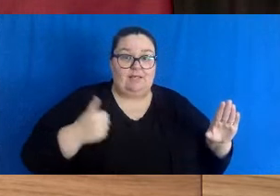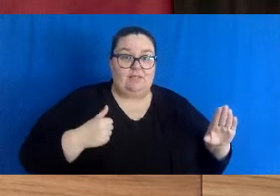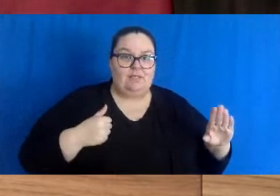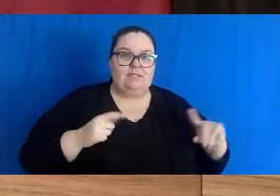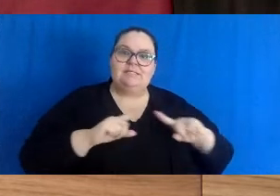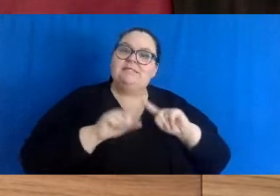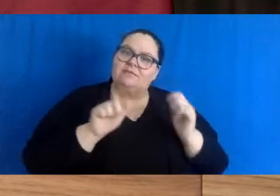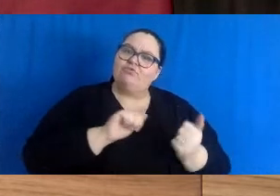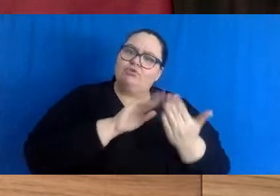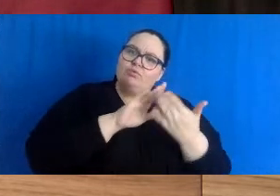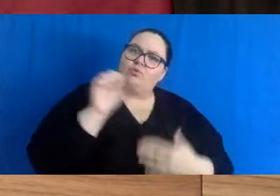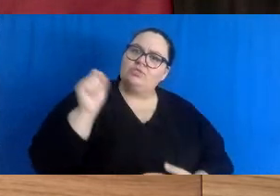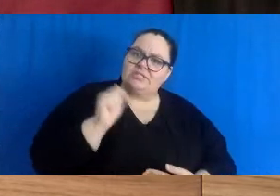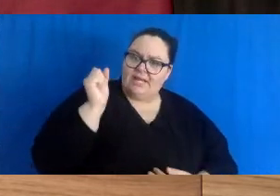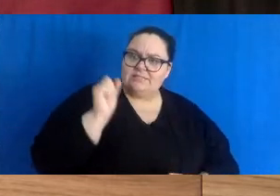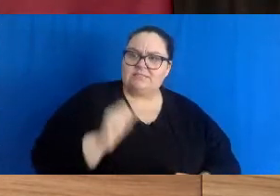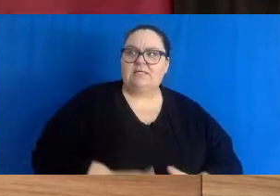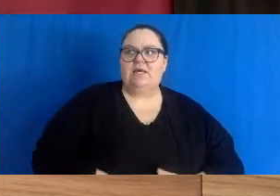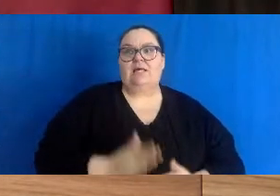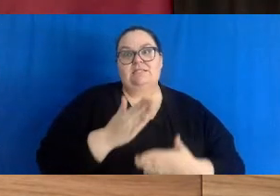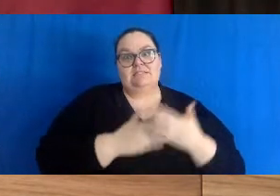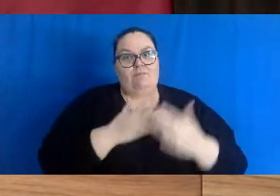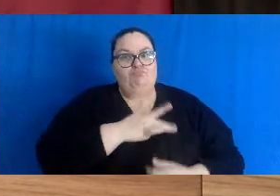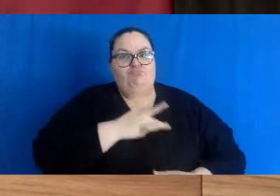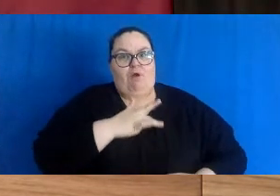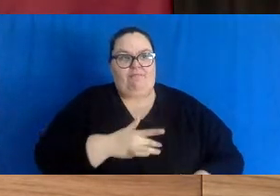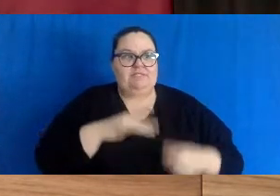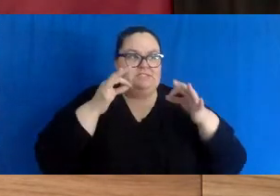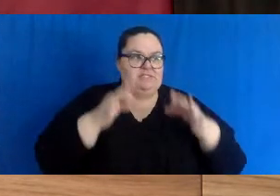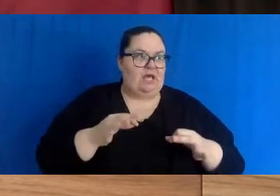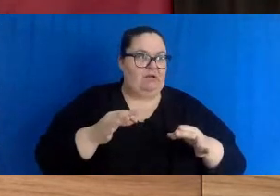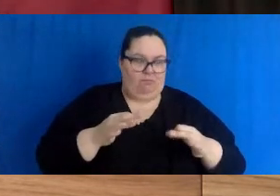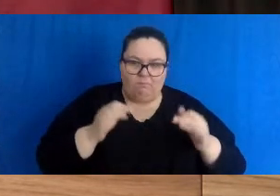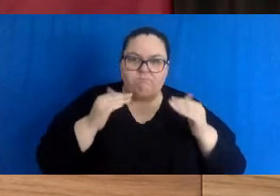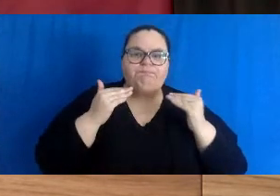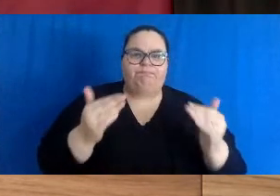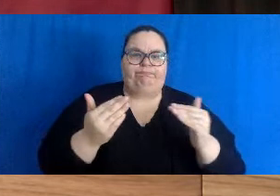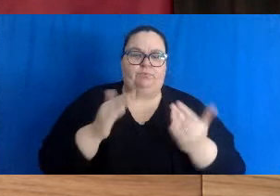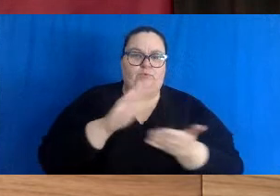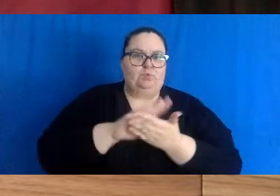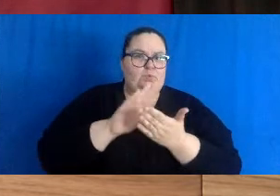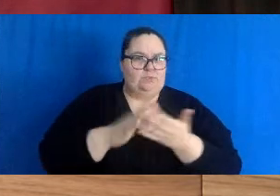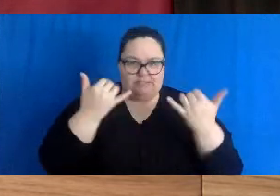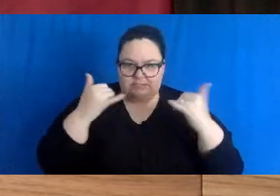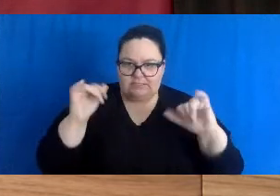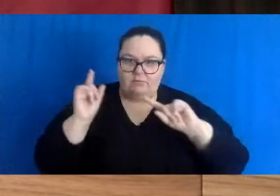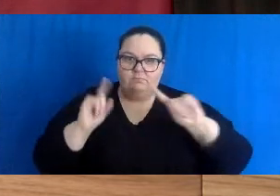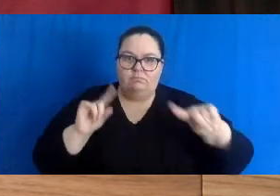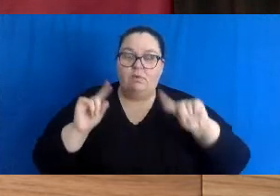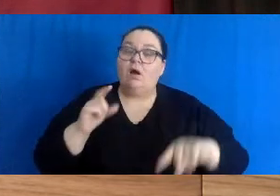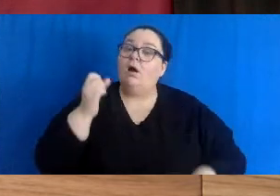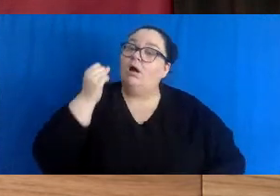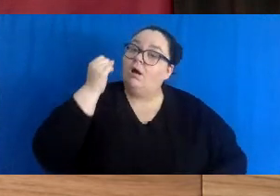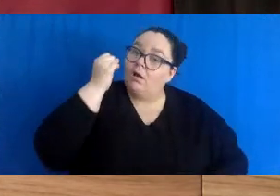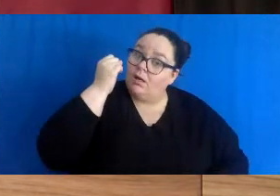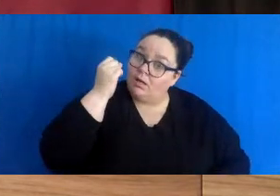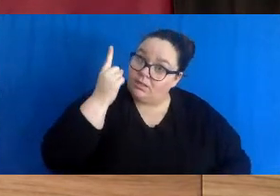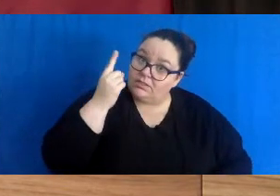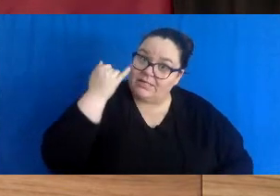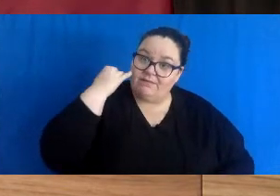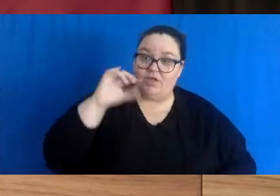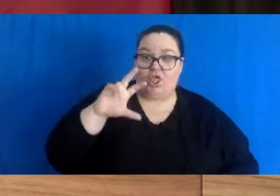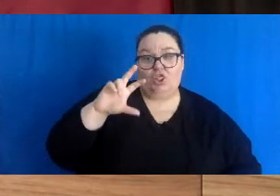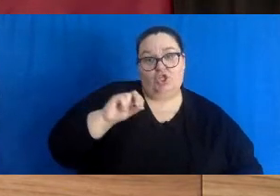approaches and some jurisdictions have opted to try to keep schools open with the caveat that if they reach a 30%